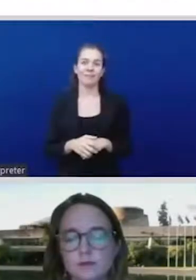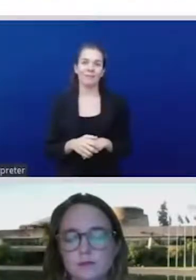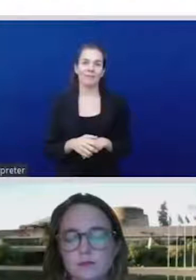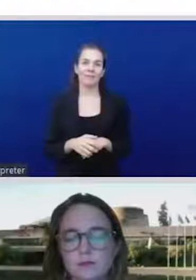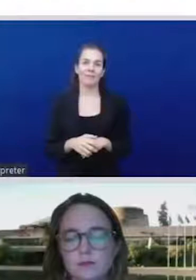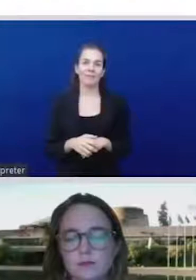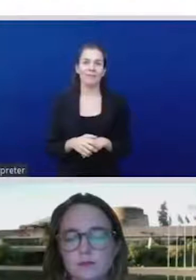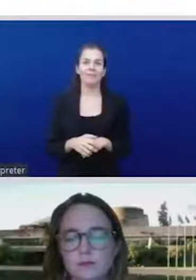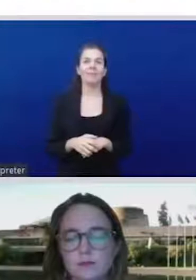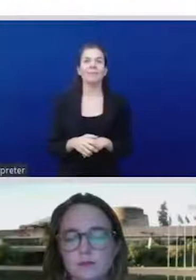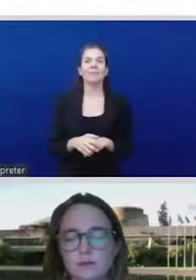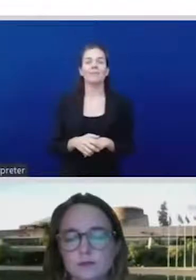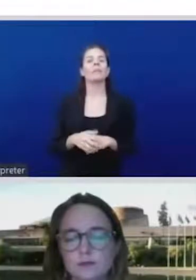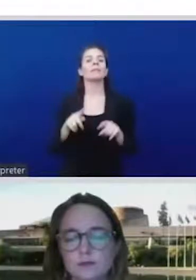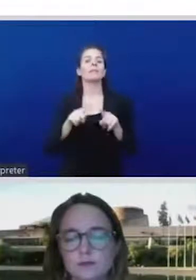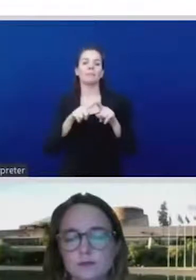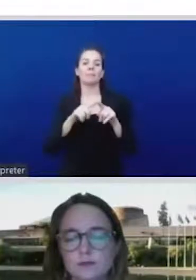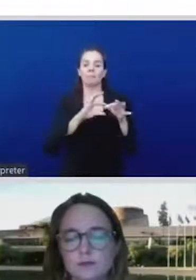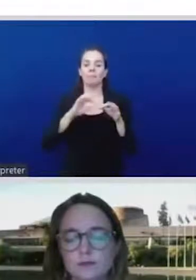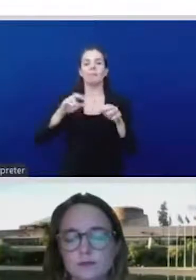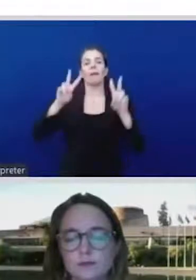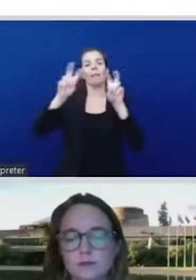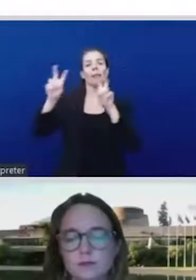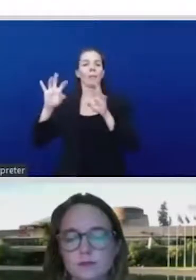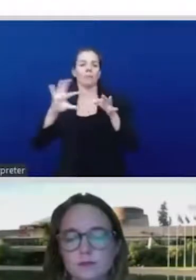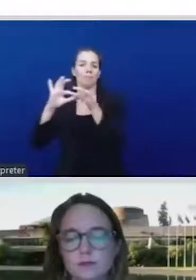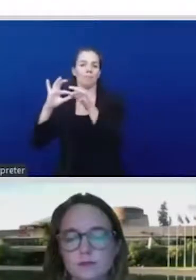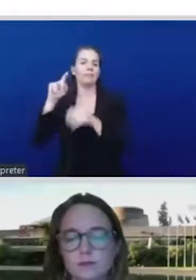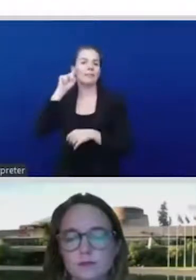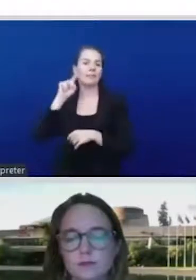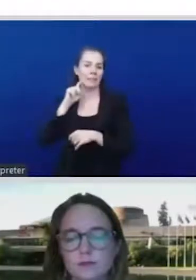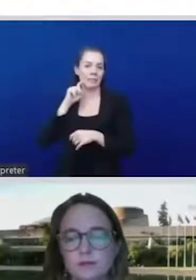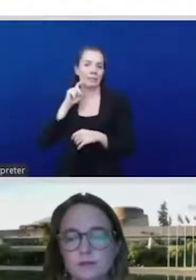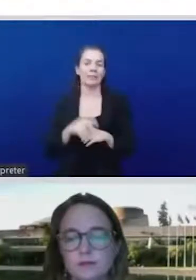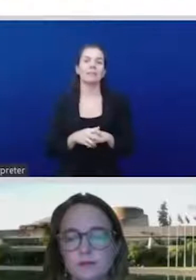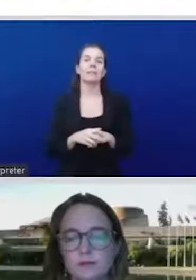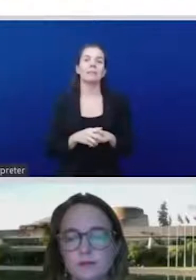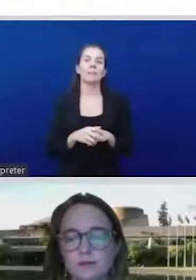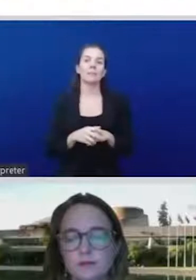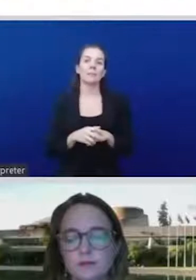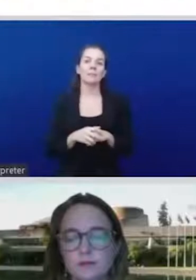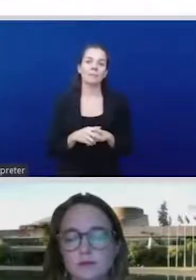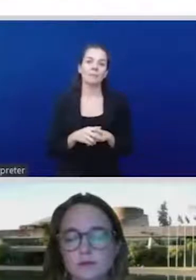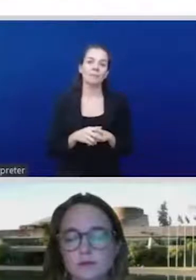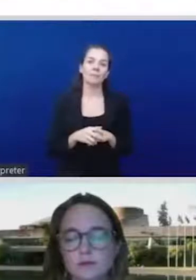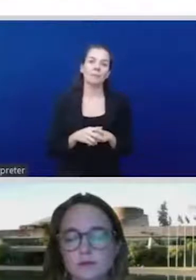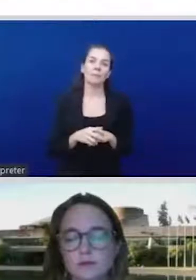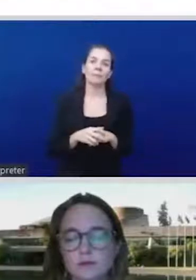of these greedy dealers. So globally, half a billion people are expected to be reduced to poverty by the economic